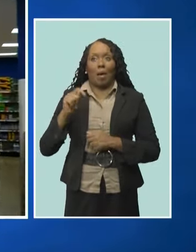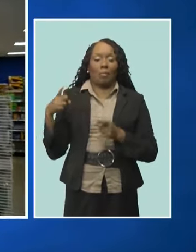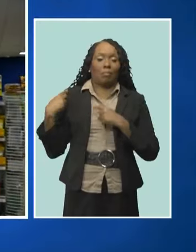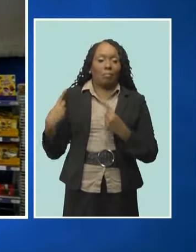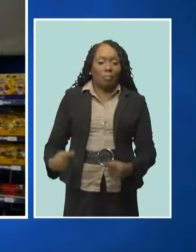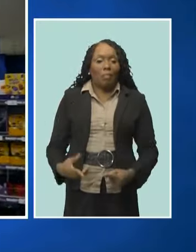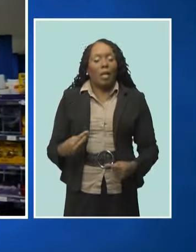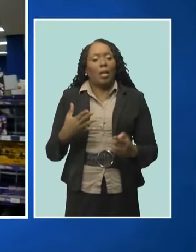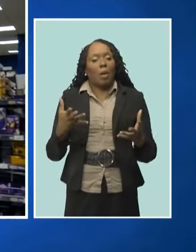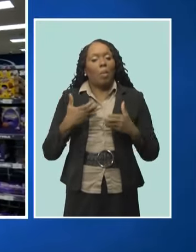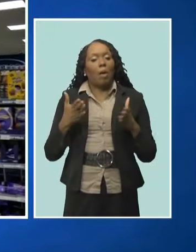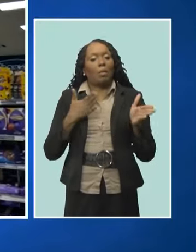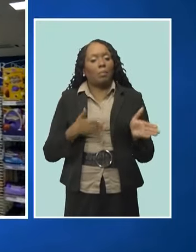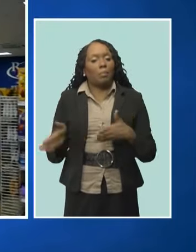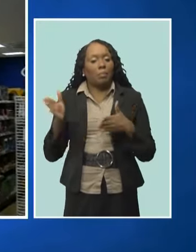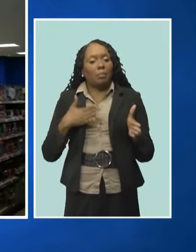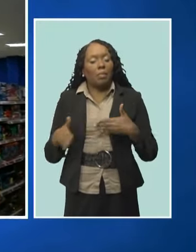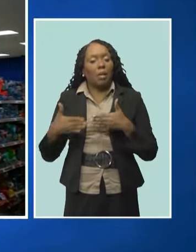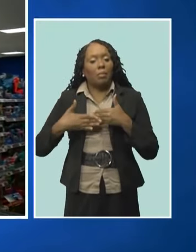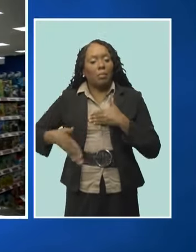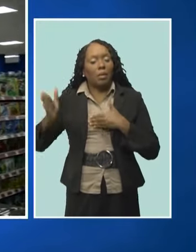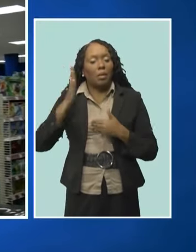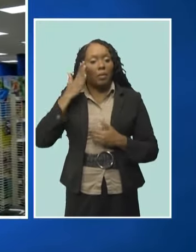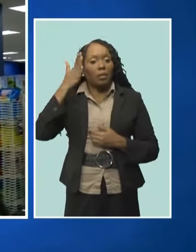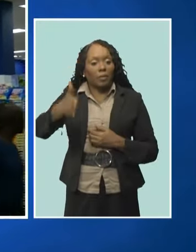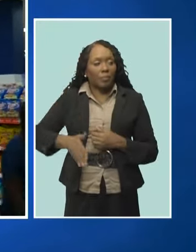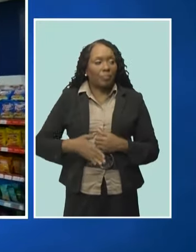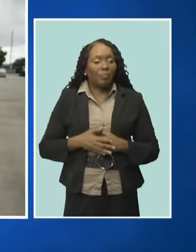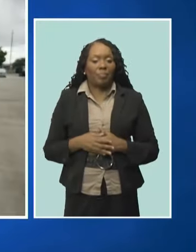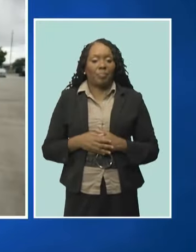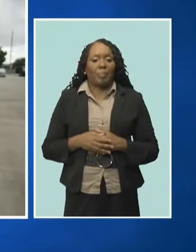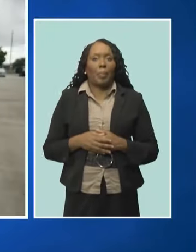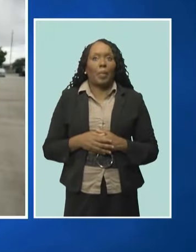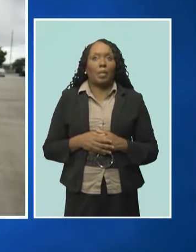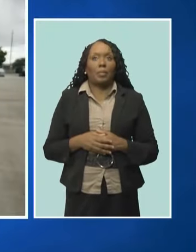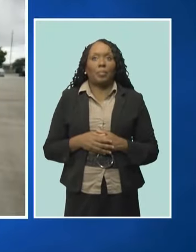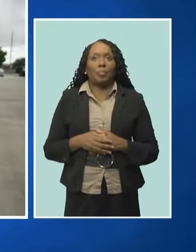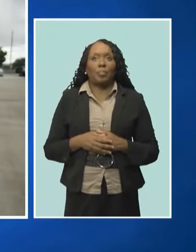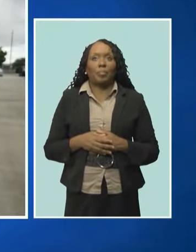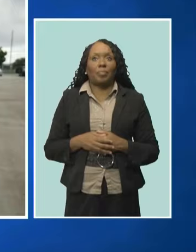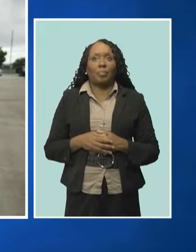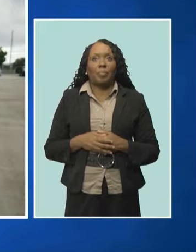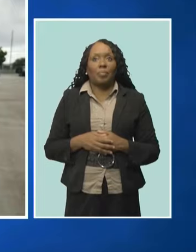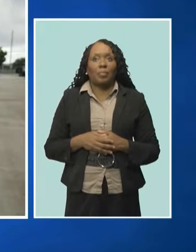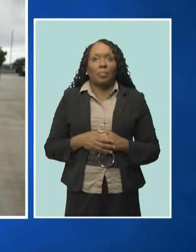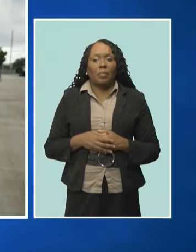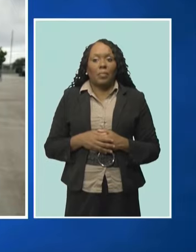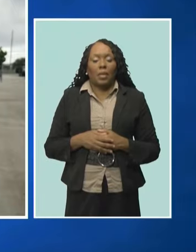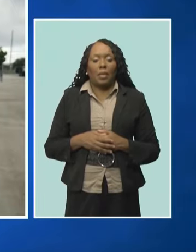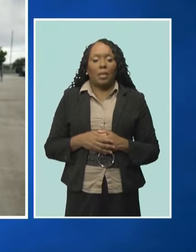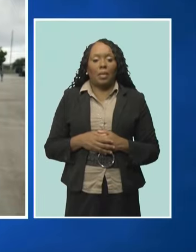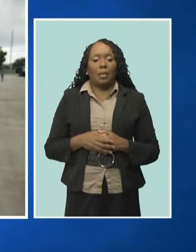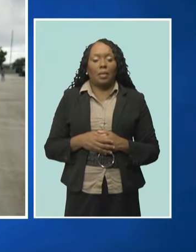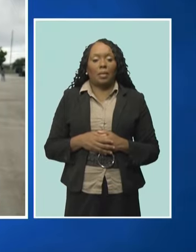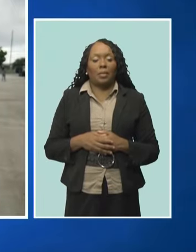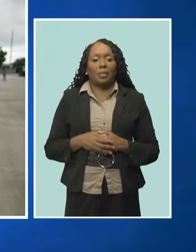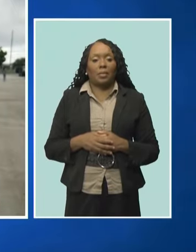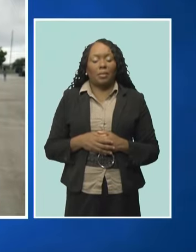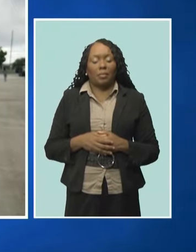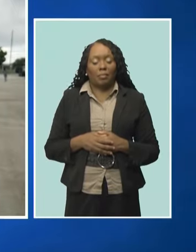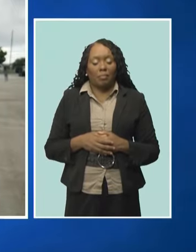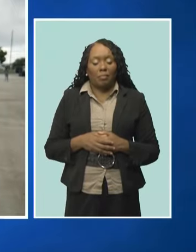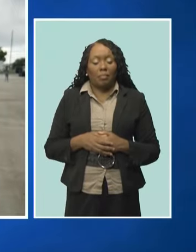plans to continue expansion in the future. Just know that we are making sure that we're going to expand our call of Alpine,